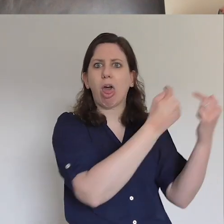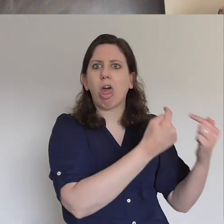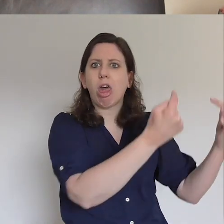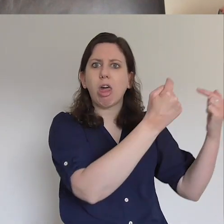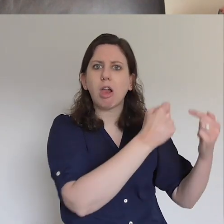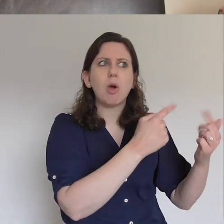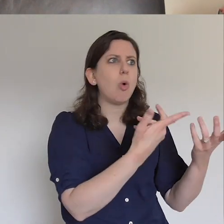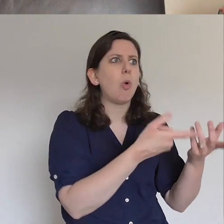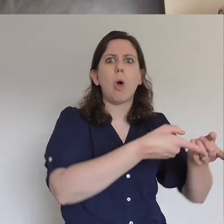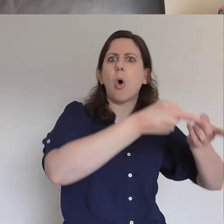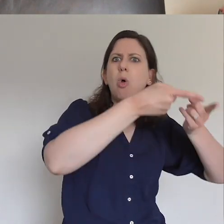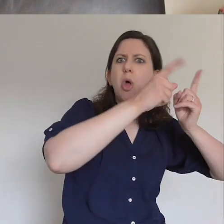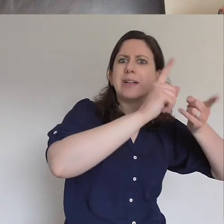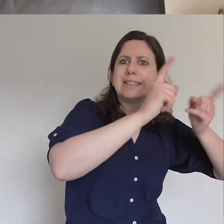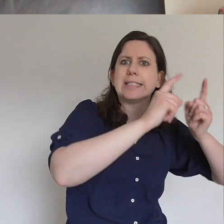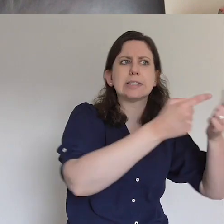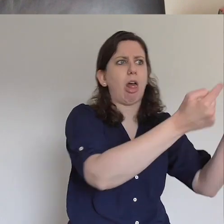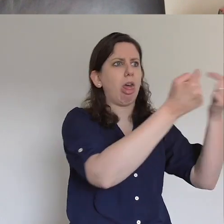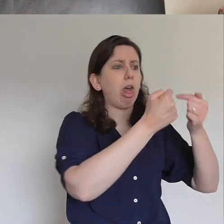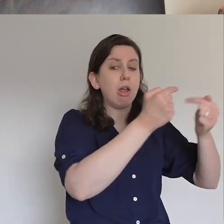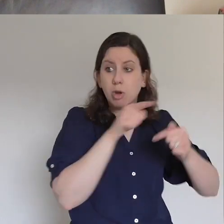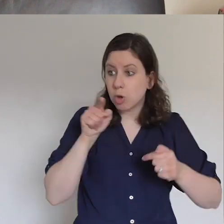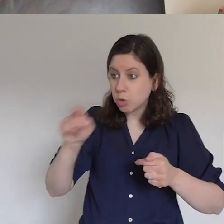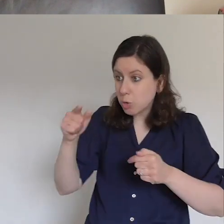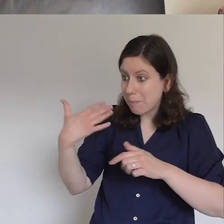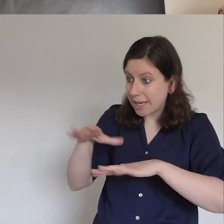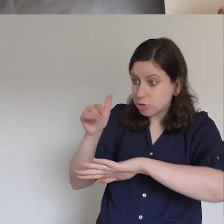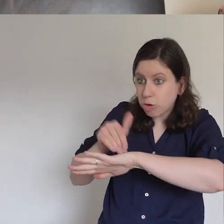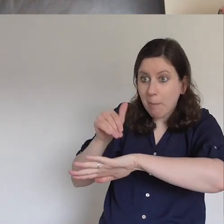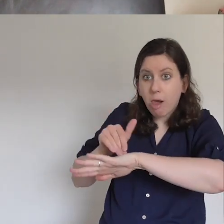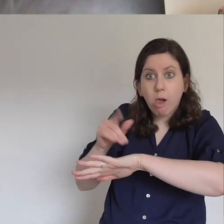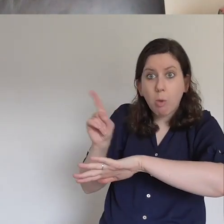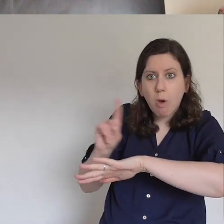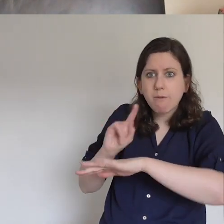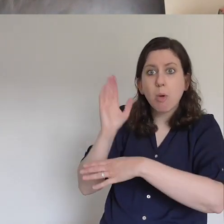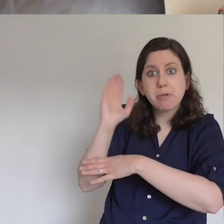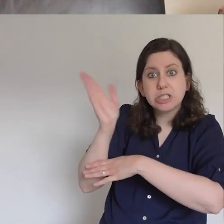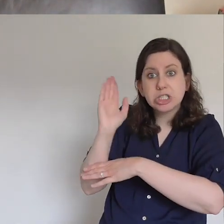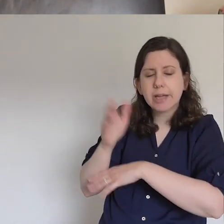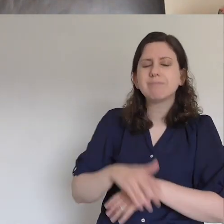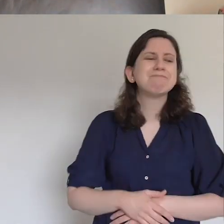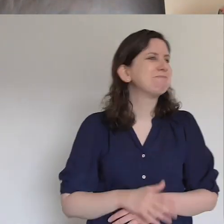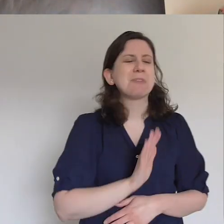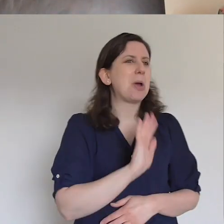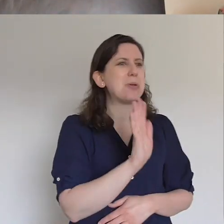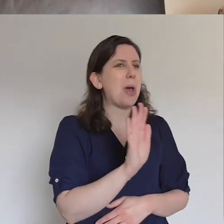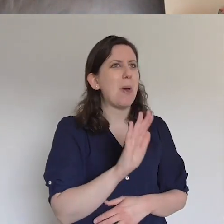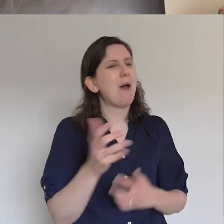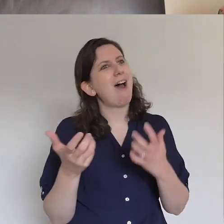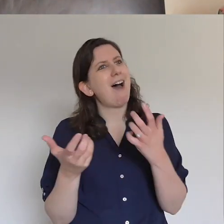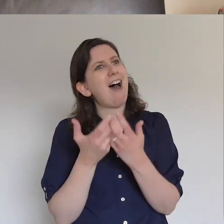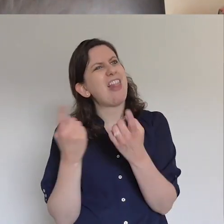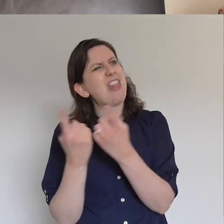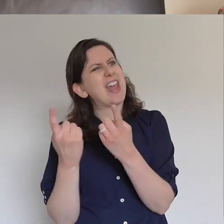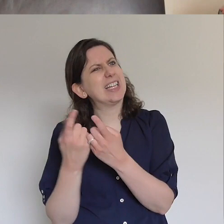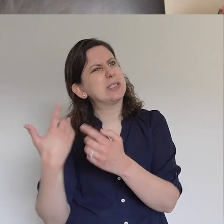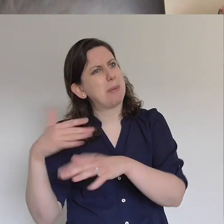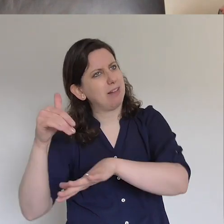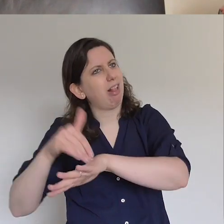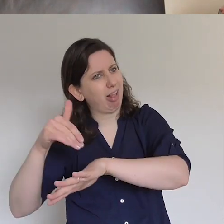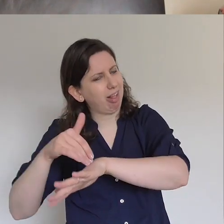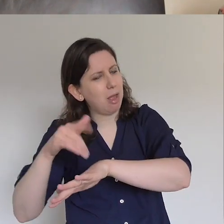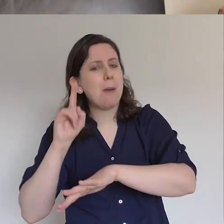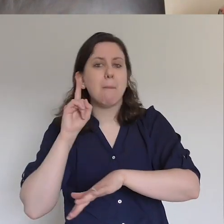Gav, for preaching, for doing anything for God? No, not really. I've been in trouble for other things. I think there might come a time